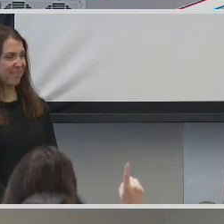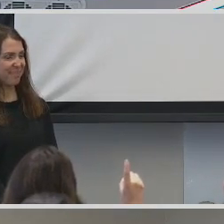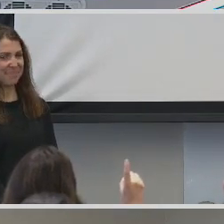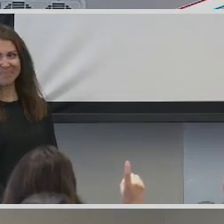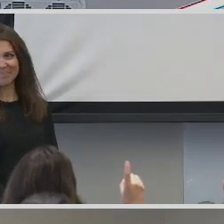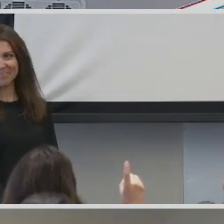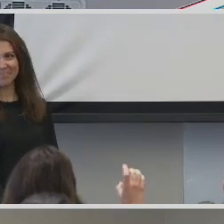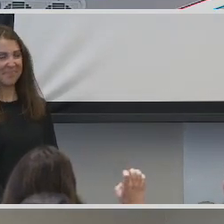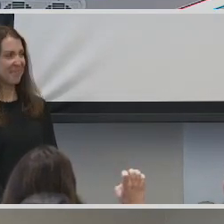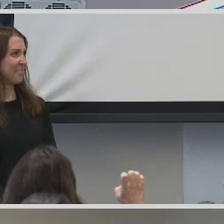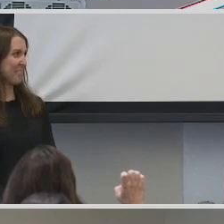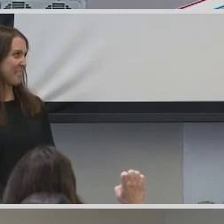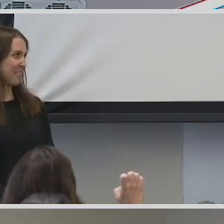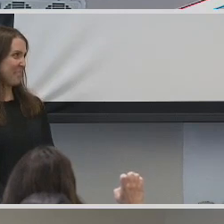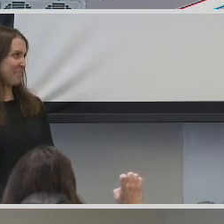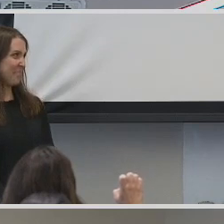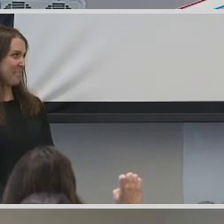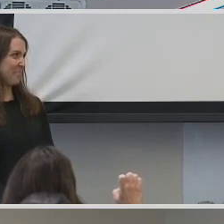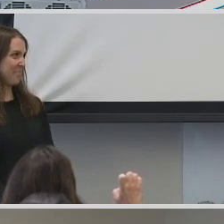Awesome.